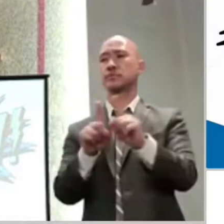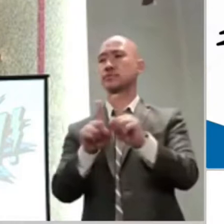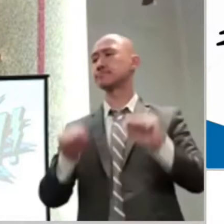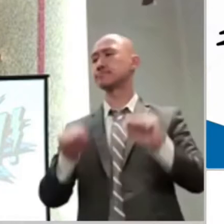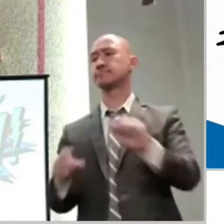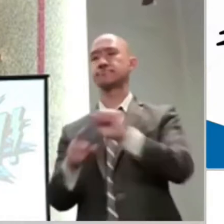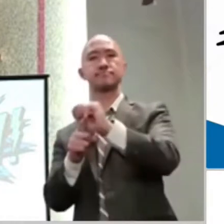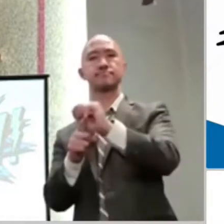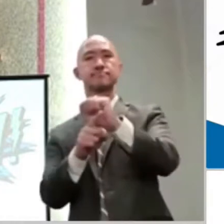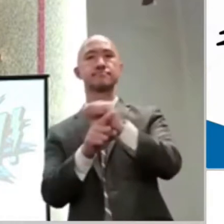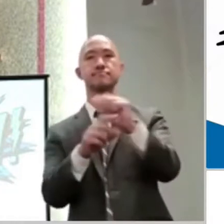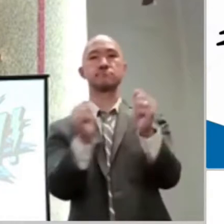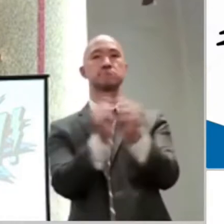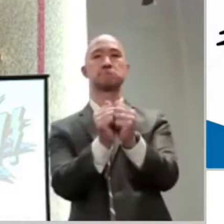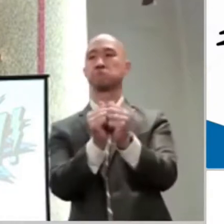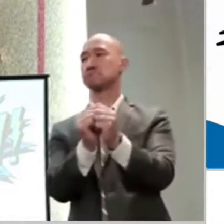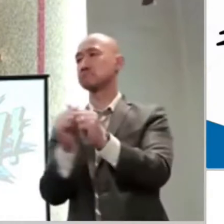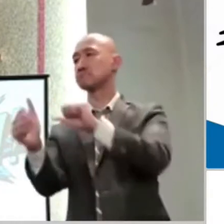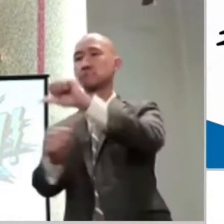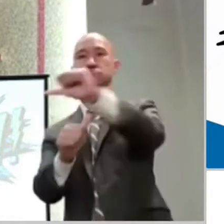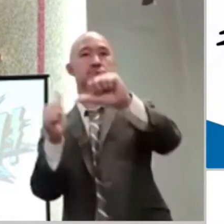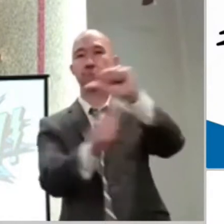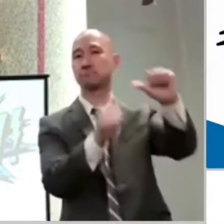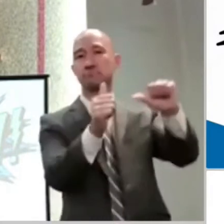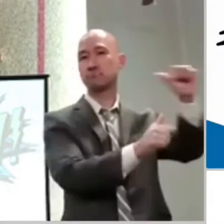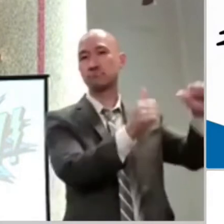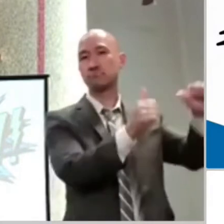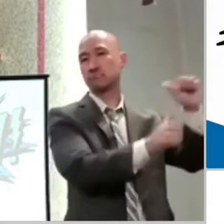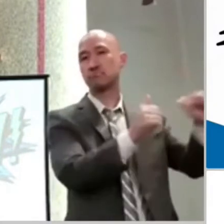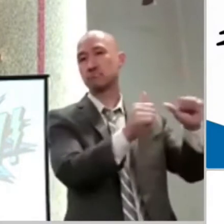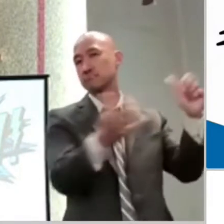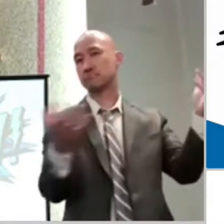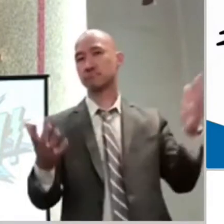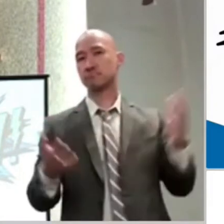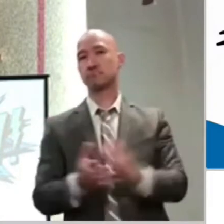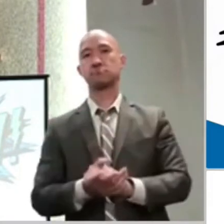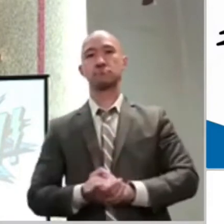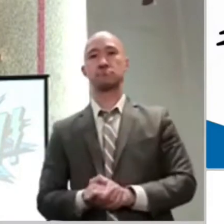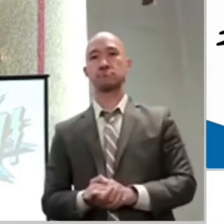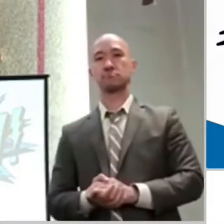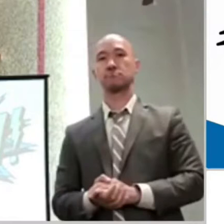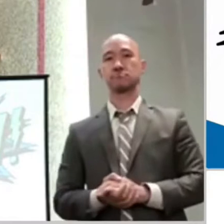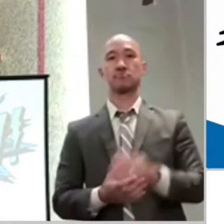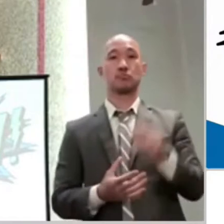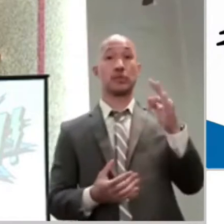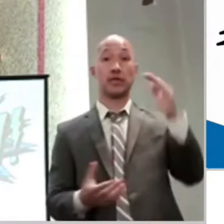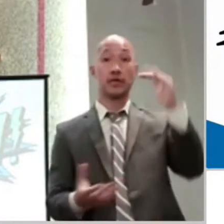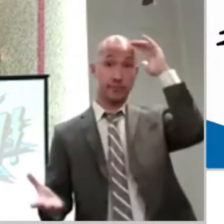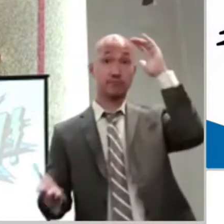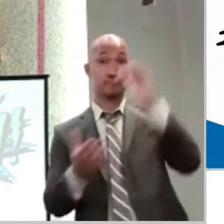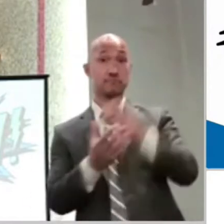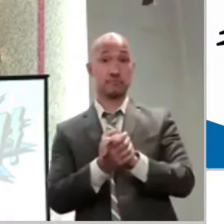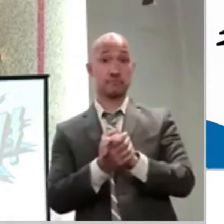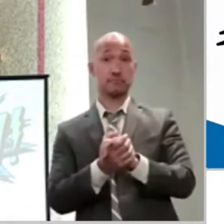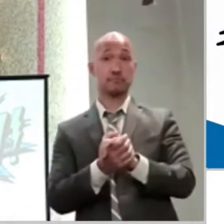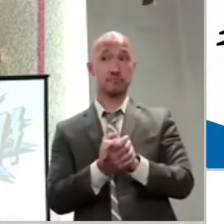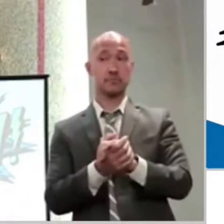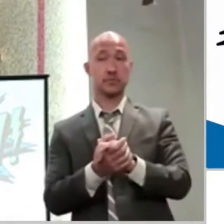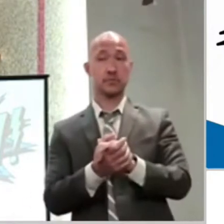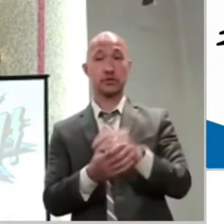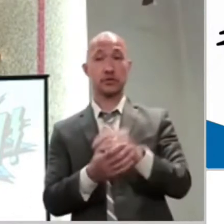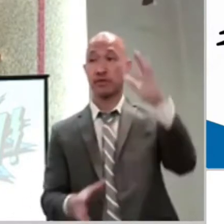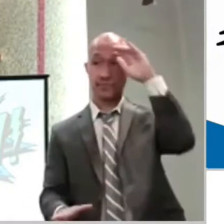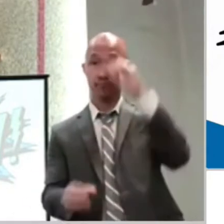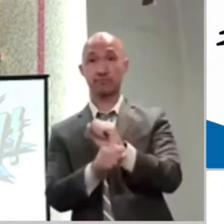God, but the kind of dynamic that I explained to you is really what makes a marriage thrive and grow